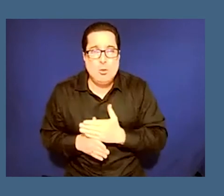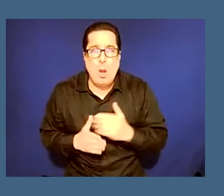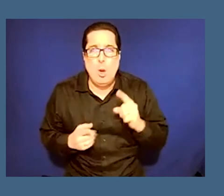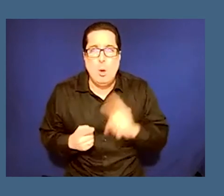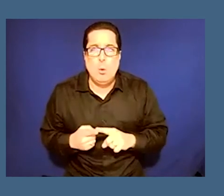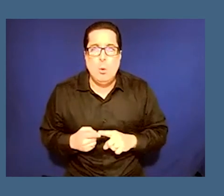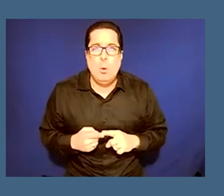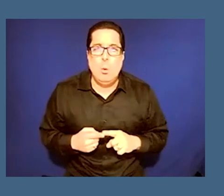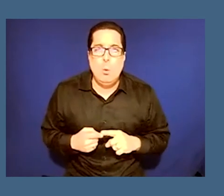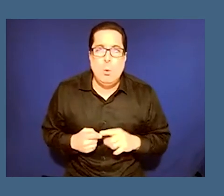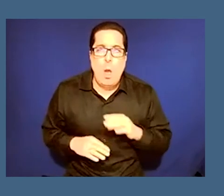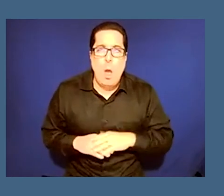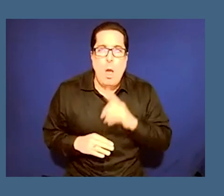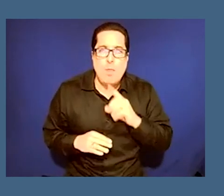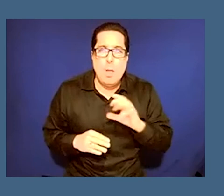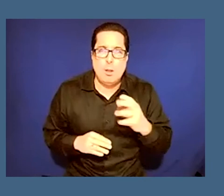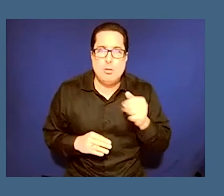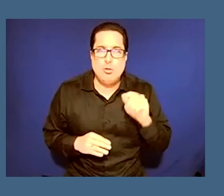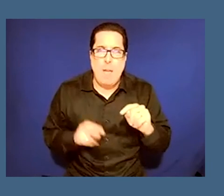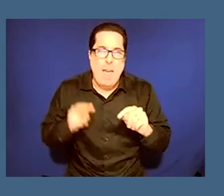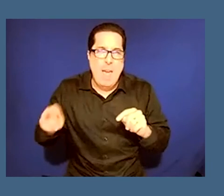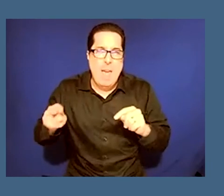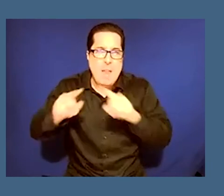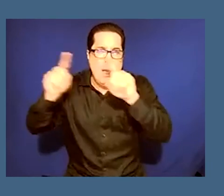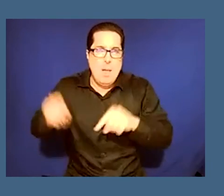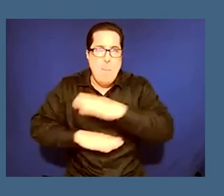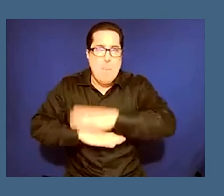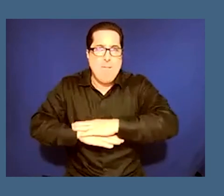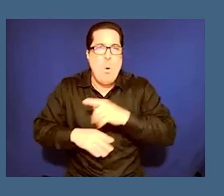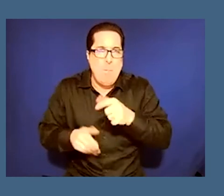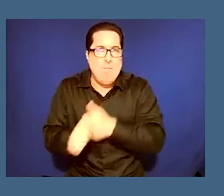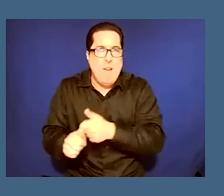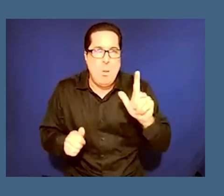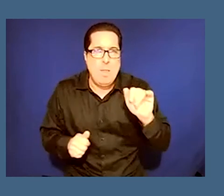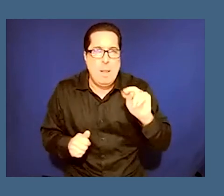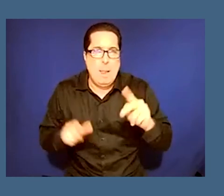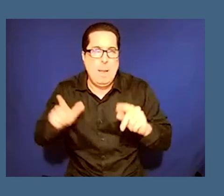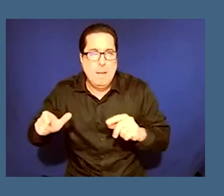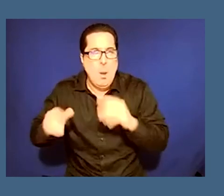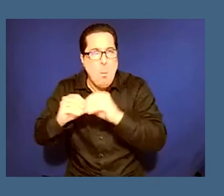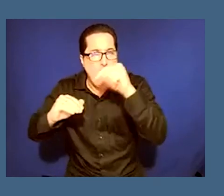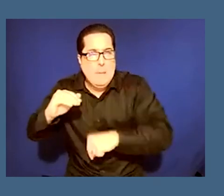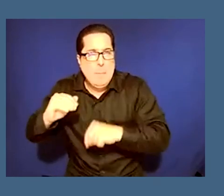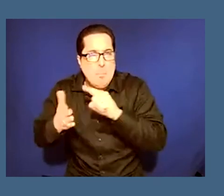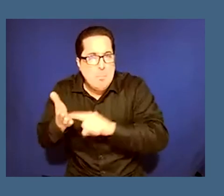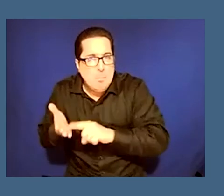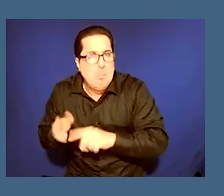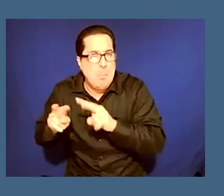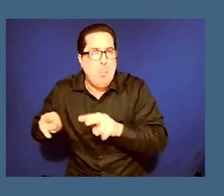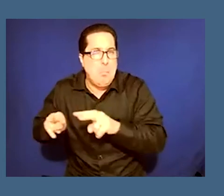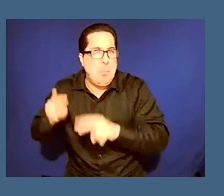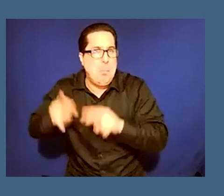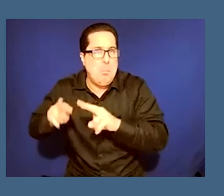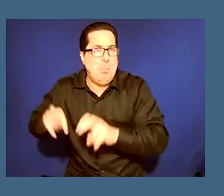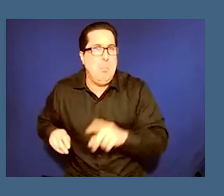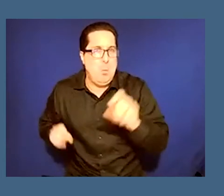on the on the chat platform you can follow the link and check it out in my new work um something came to my